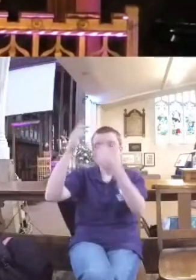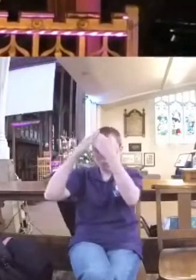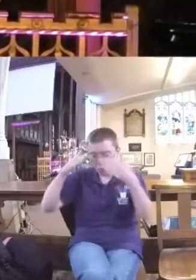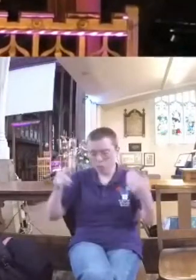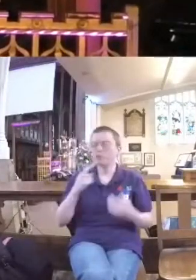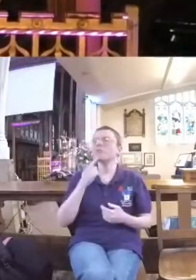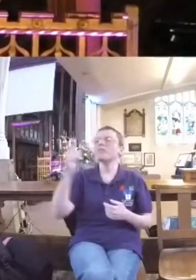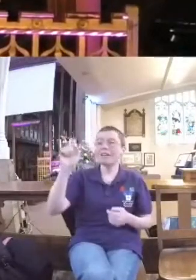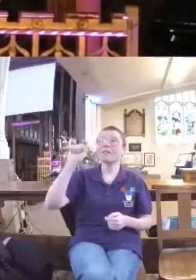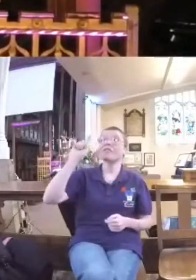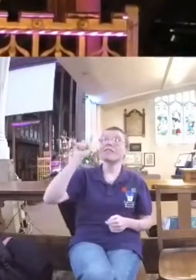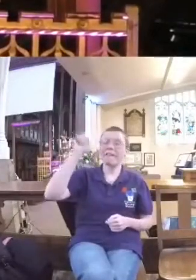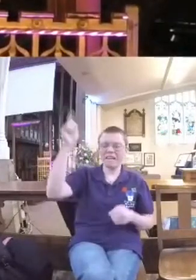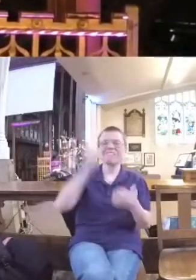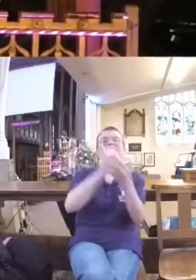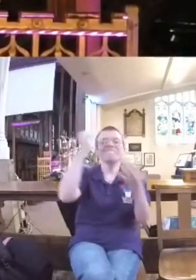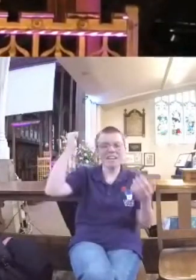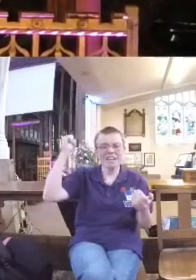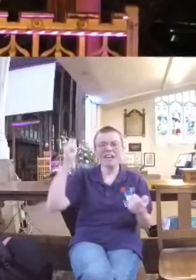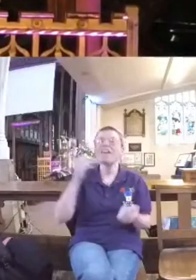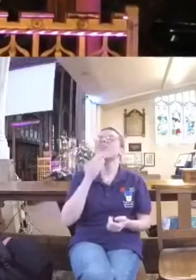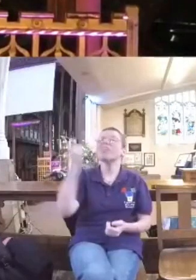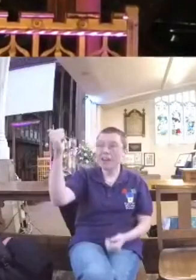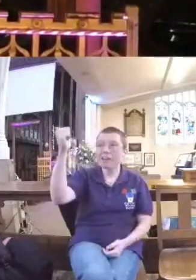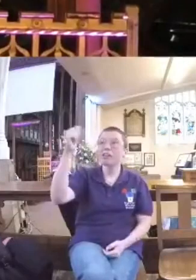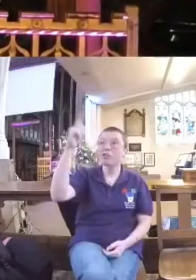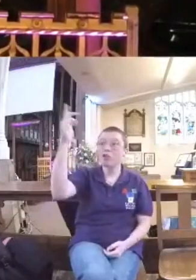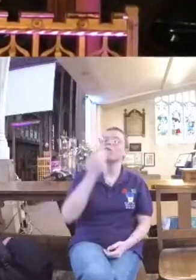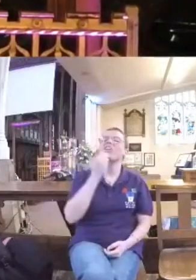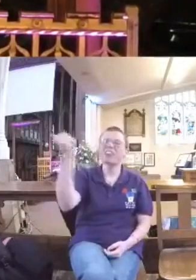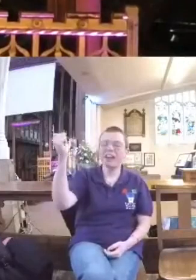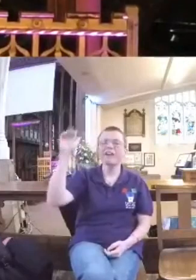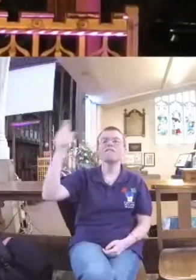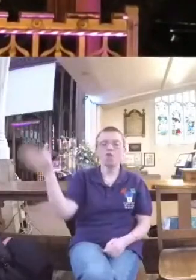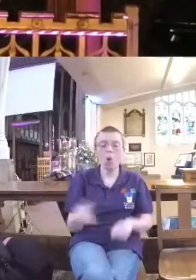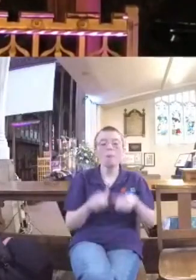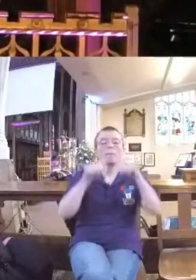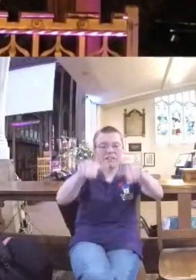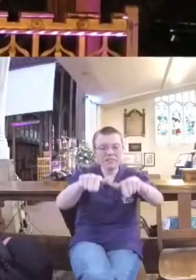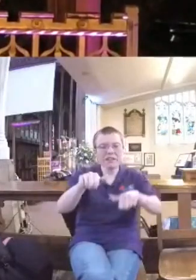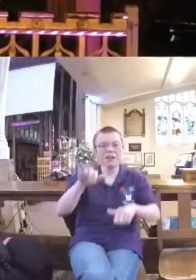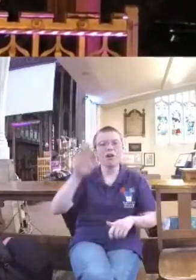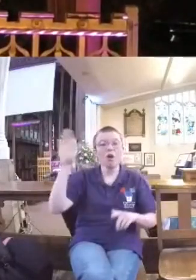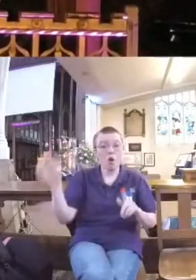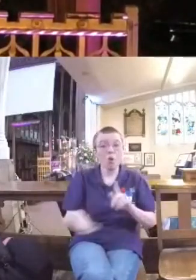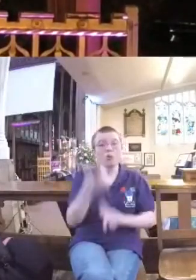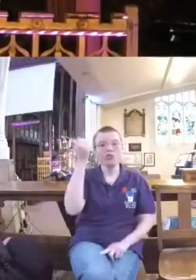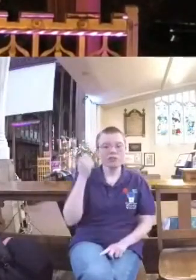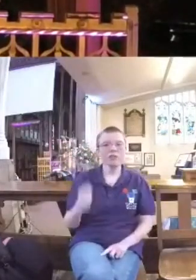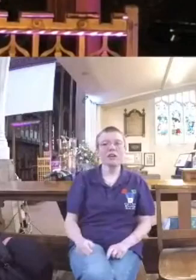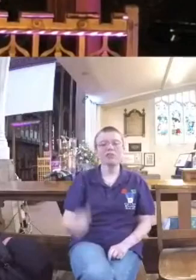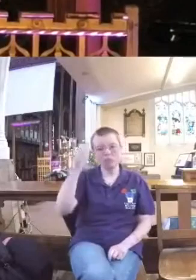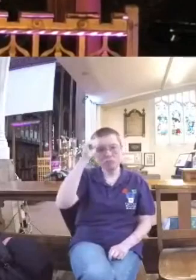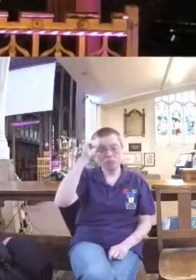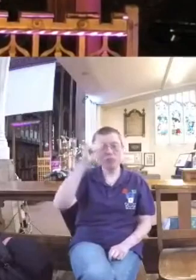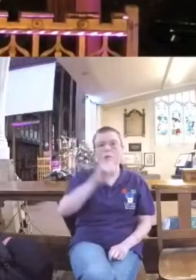and telling him how great he is, thank him for every blessing. Attribute success to